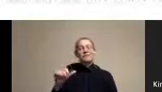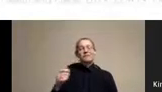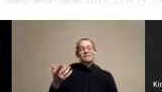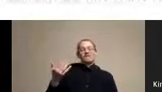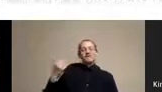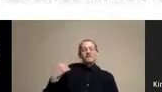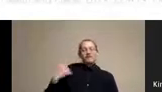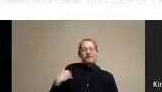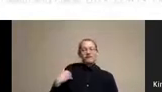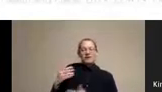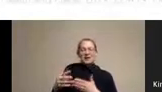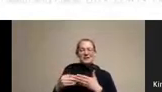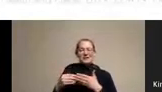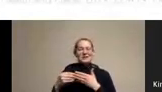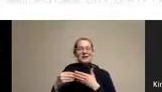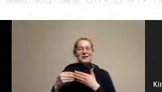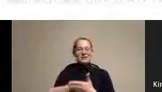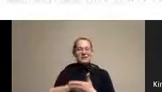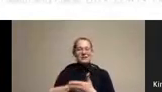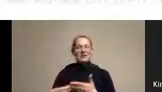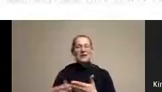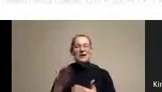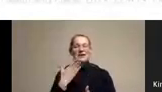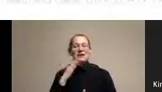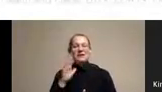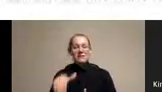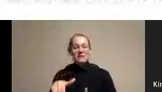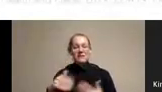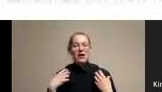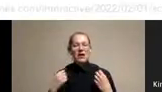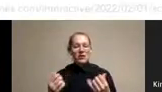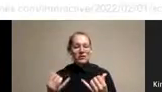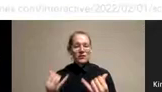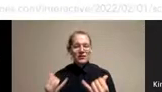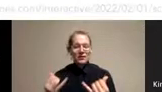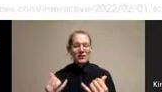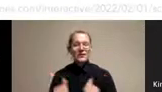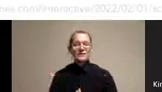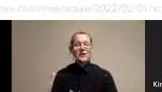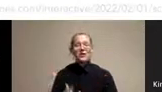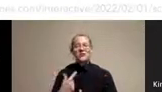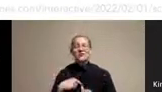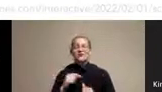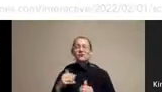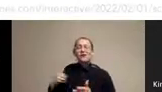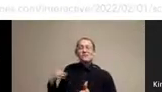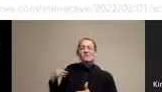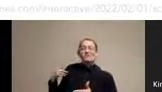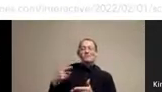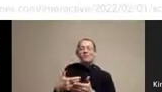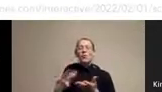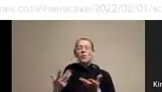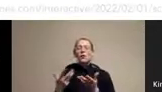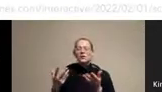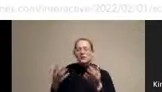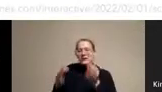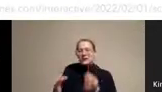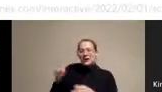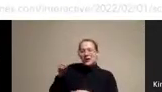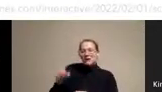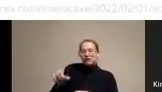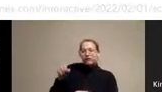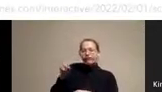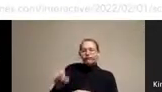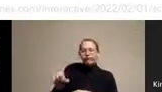poor health today. So these are the things that we have under invested in over time. And we as a country have fewer people who are vaccinated,